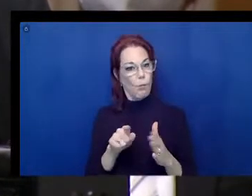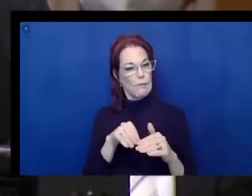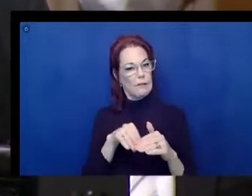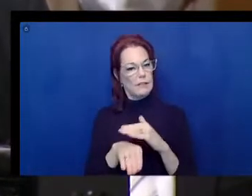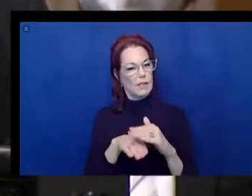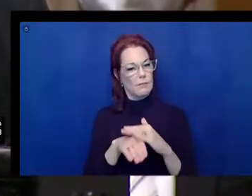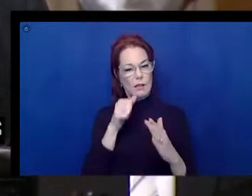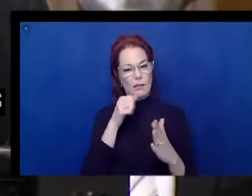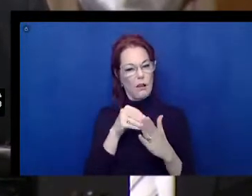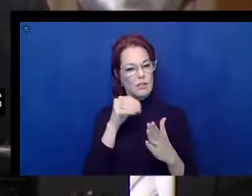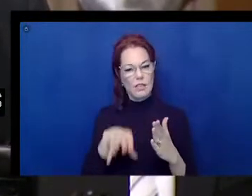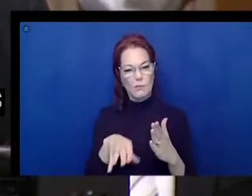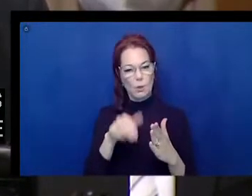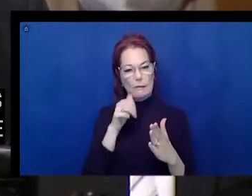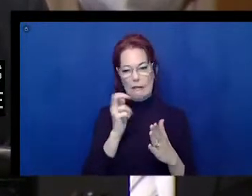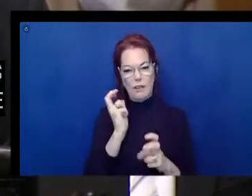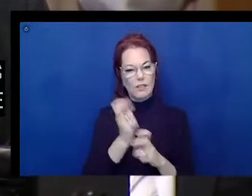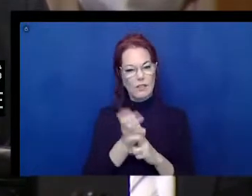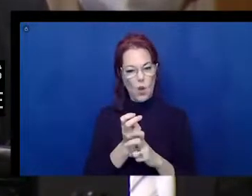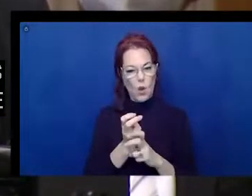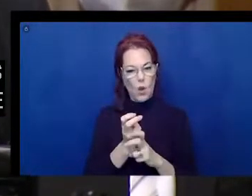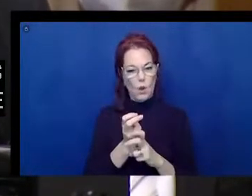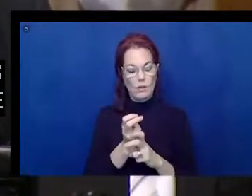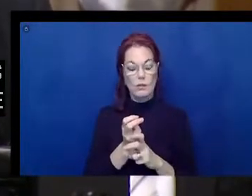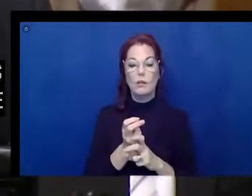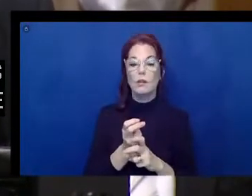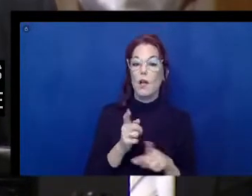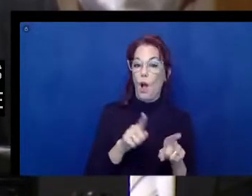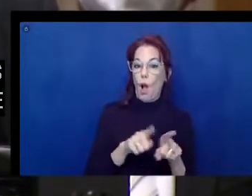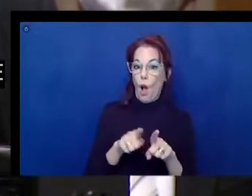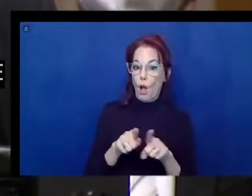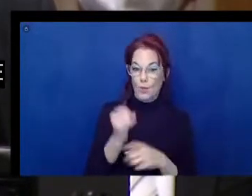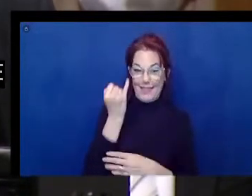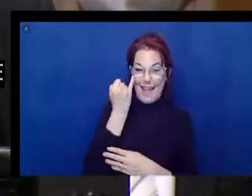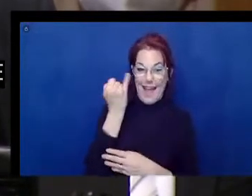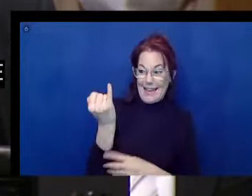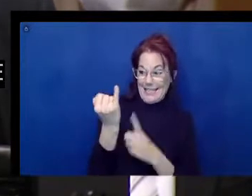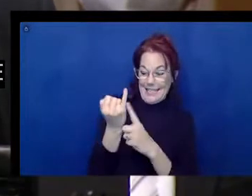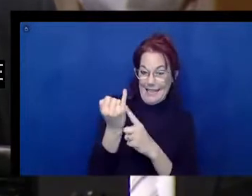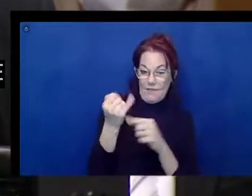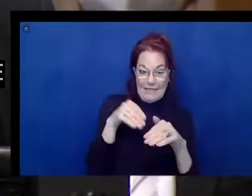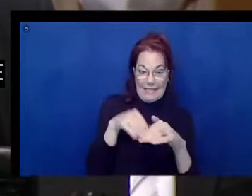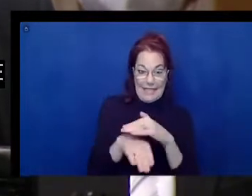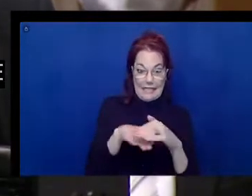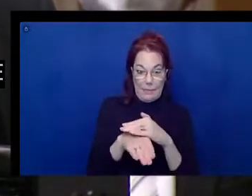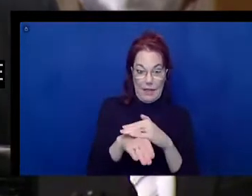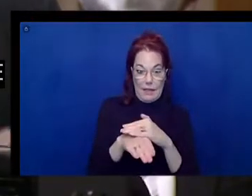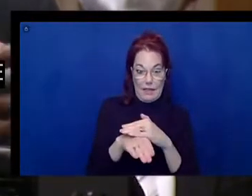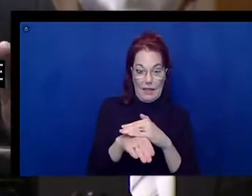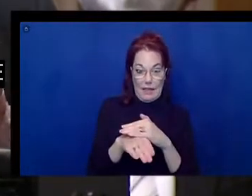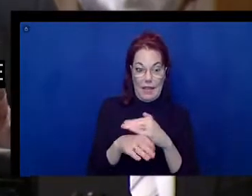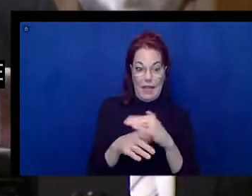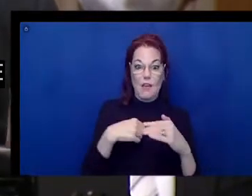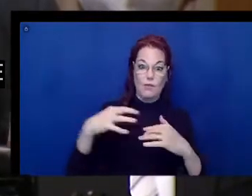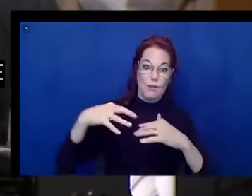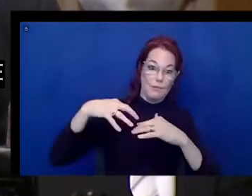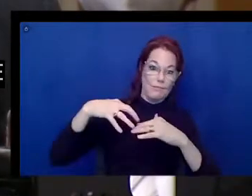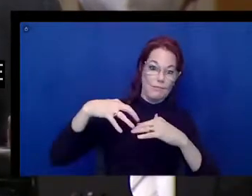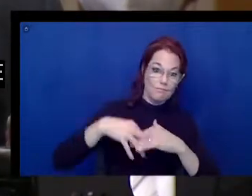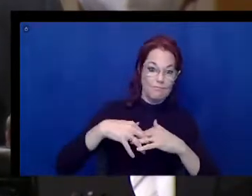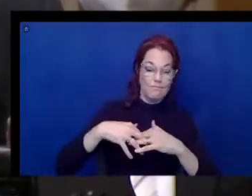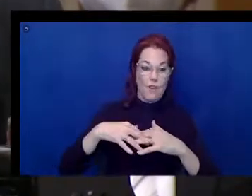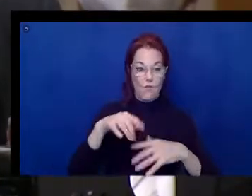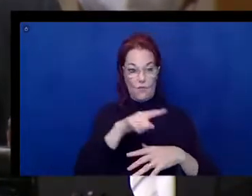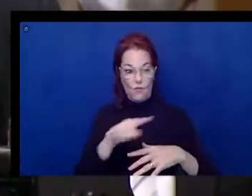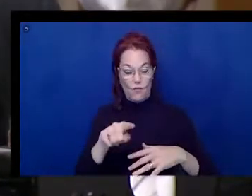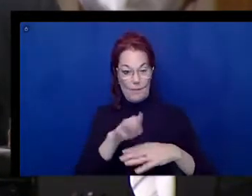And two, we're enculturating the thought of accessibility into this whole infrastructure so that every other product or service that NIH works with, especially